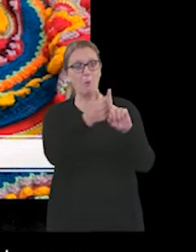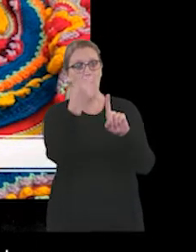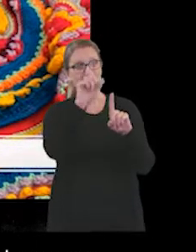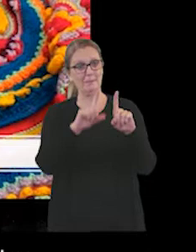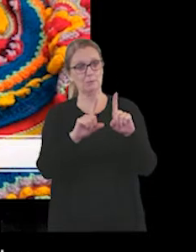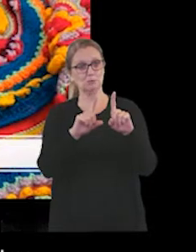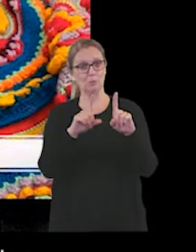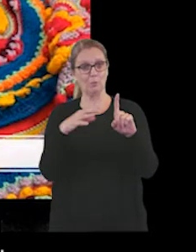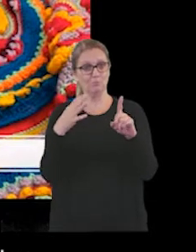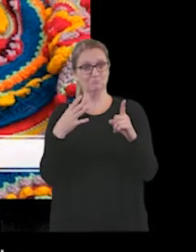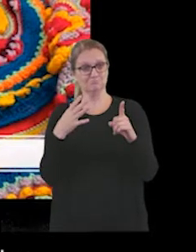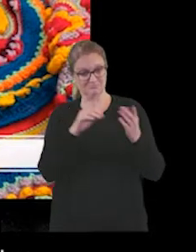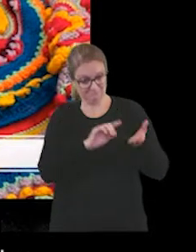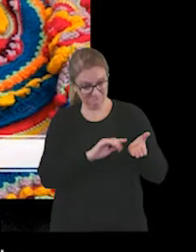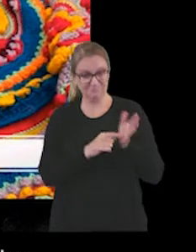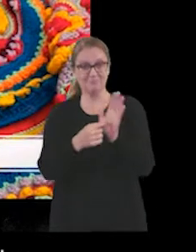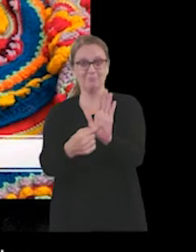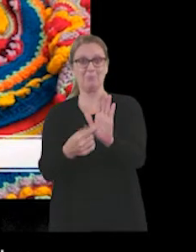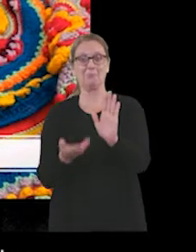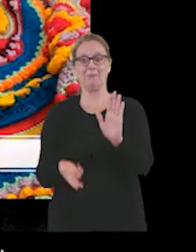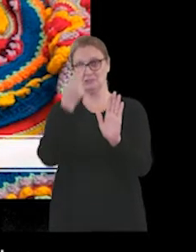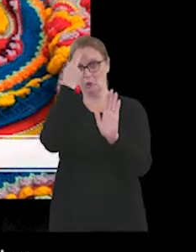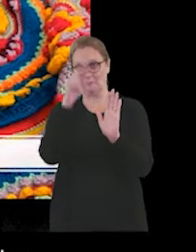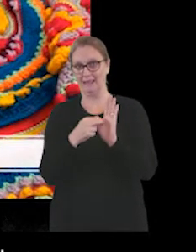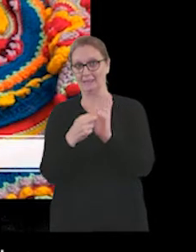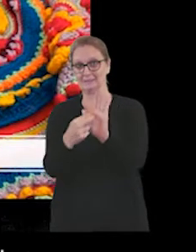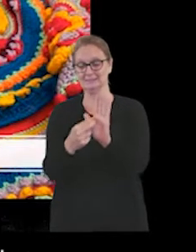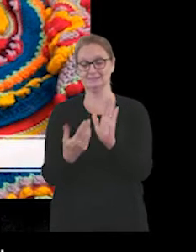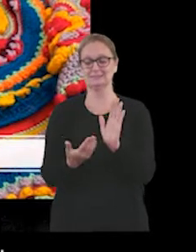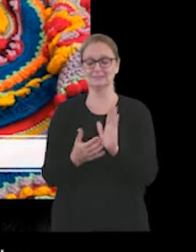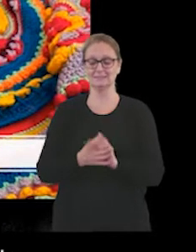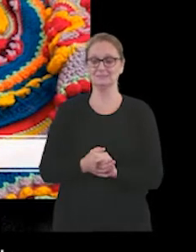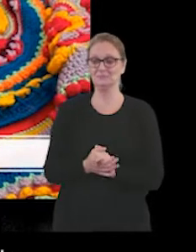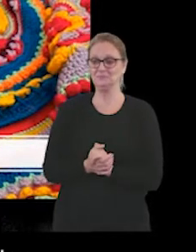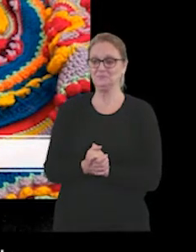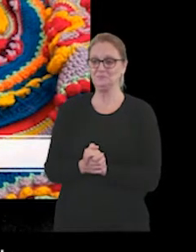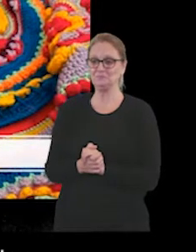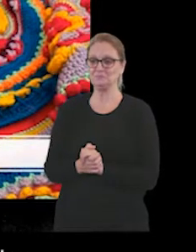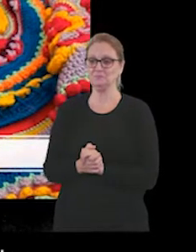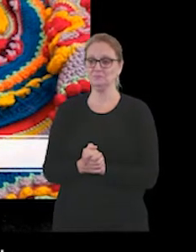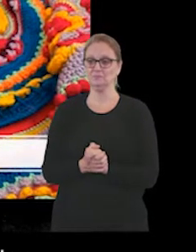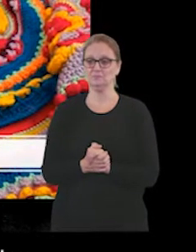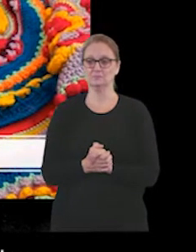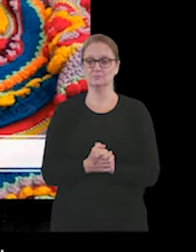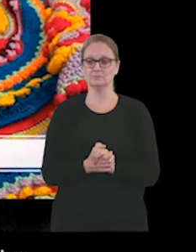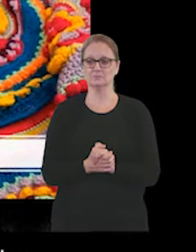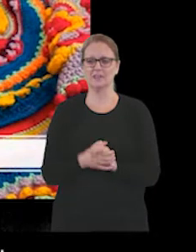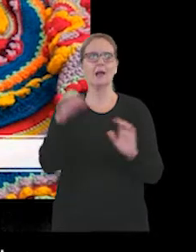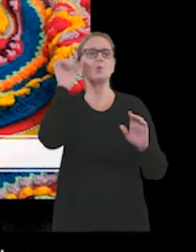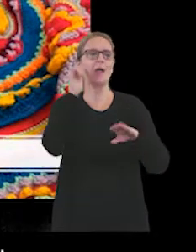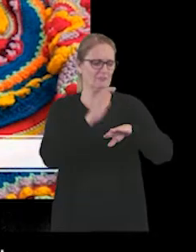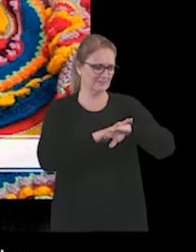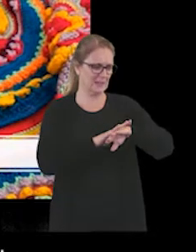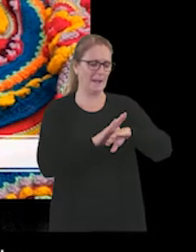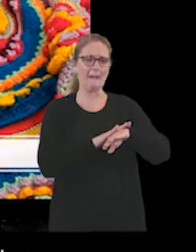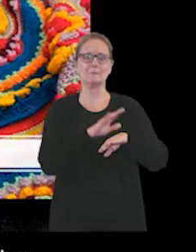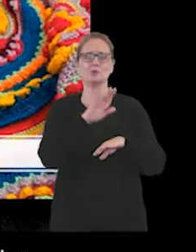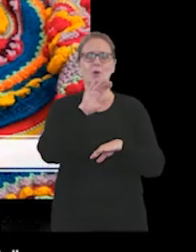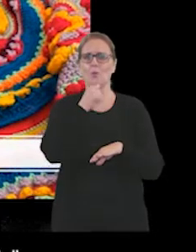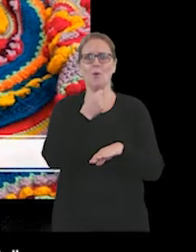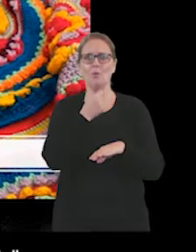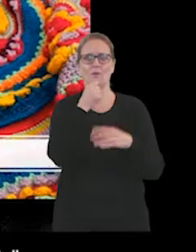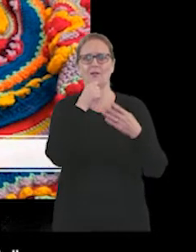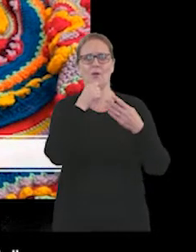themselves forward. So, I'm just aware of time, so I'm not going to